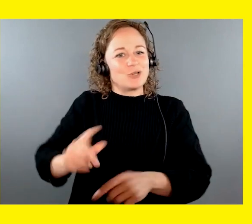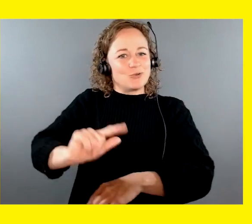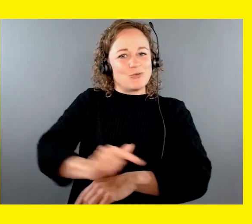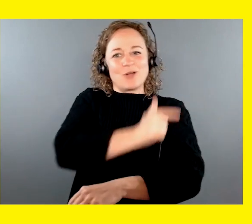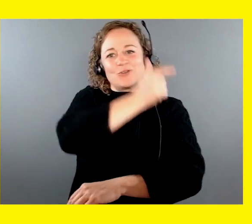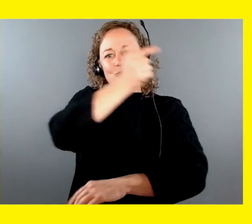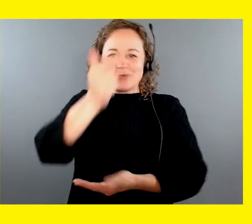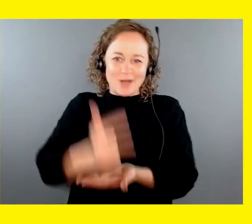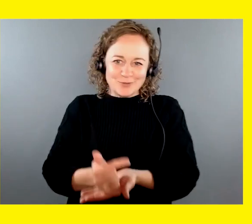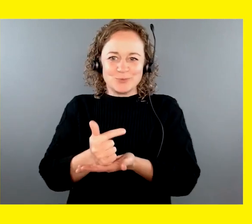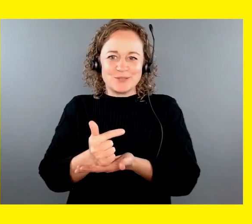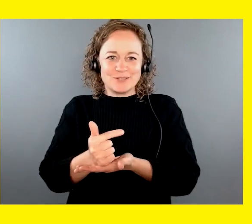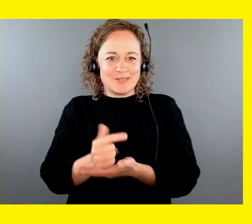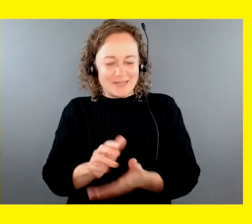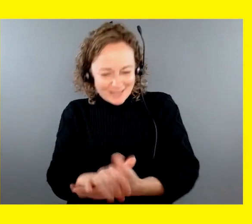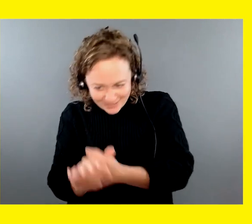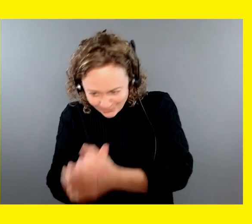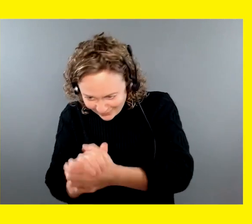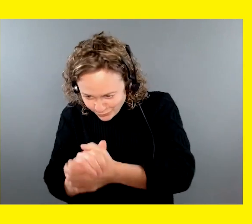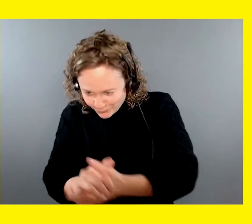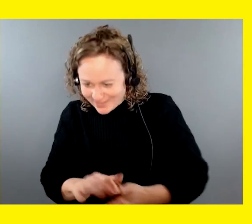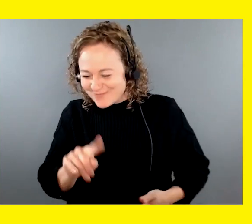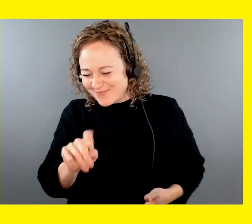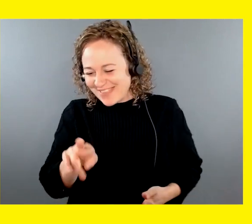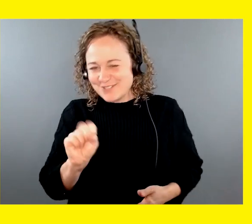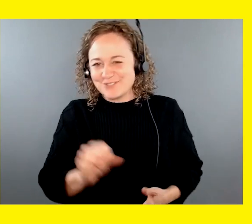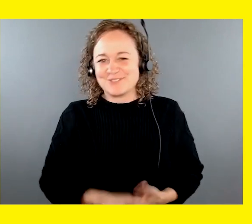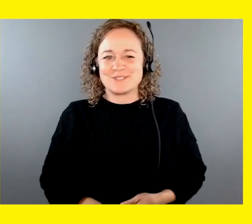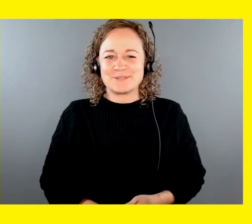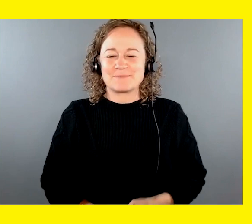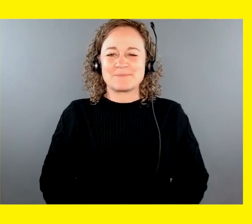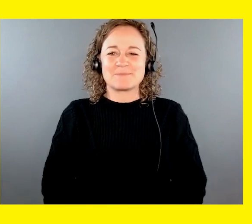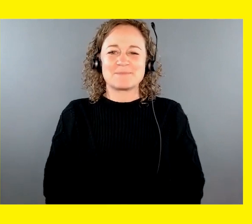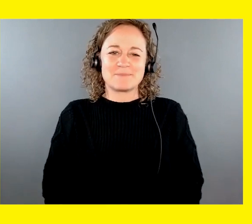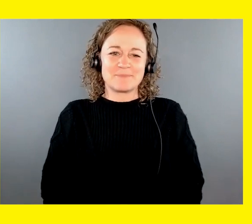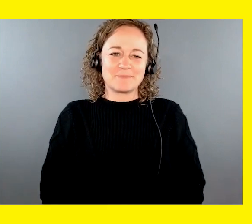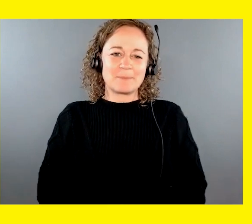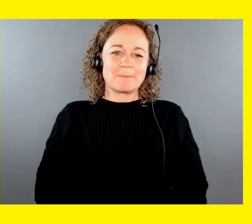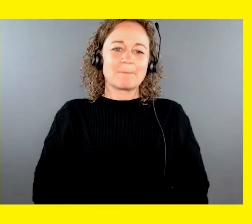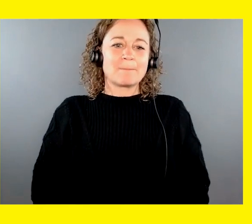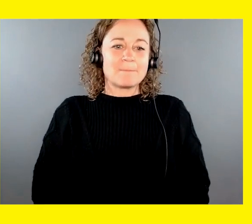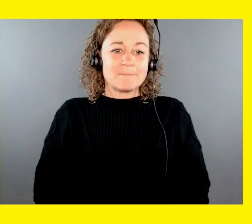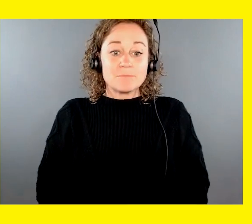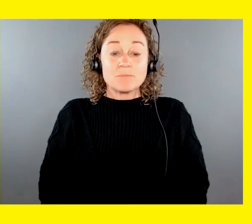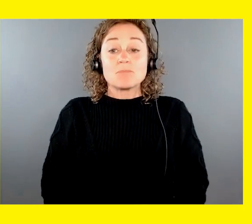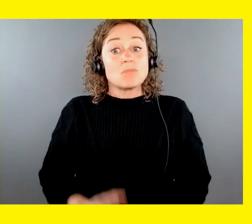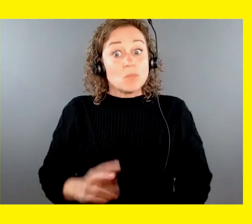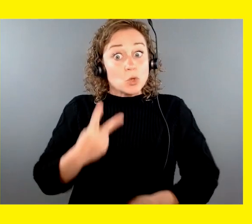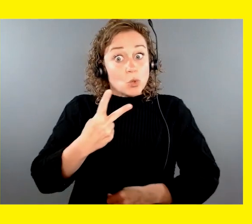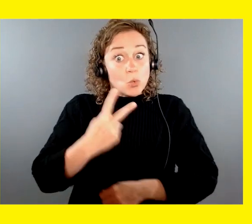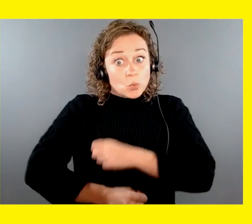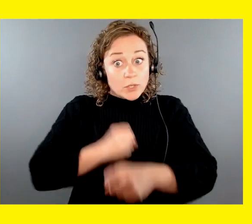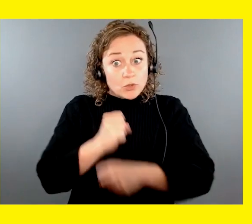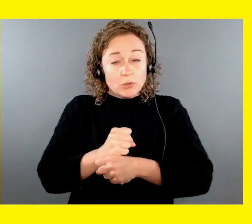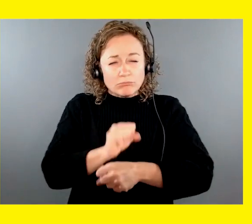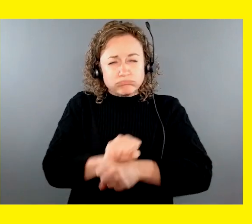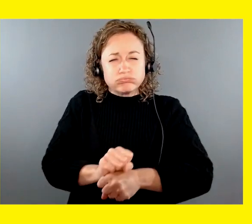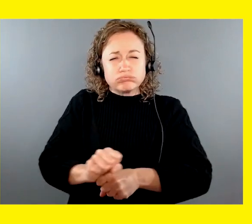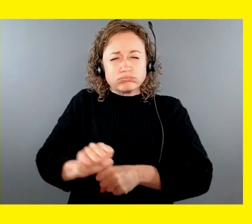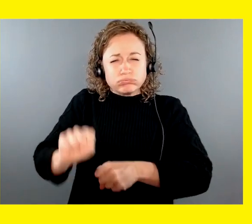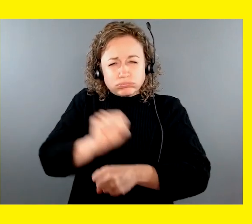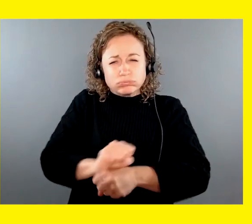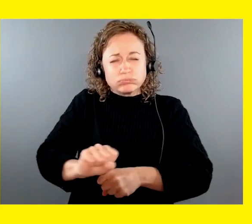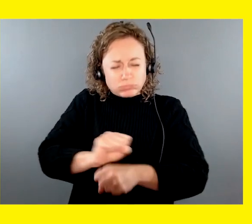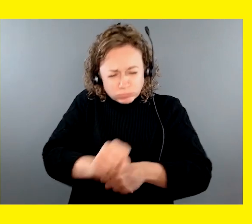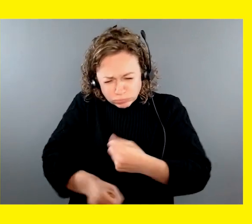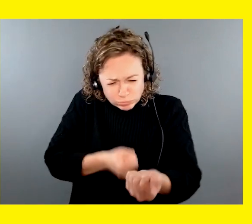Congratulations, Flanders. Ben Mulroney. It takes two years of hard work and support for puppies to